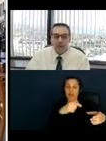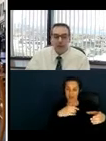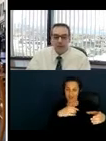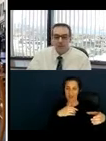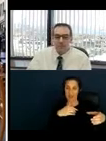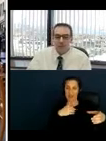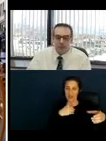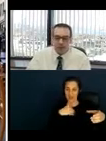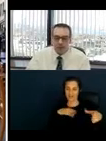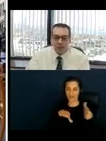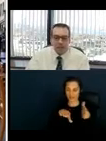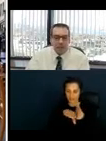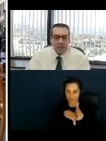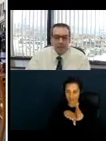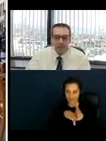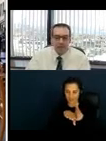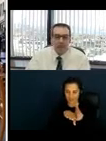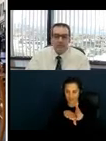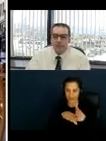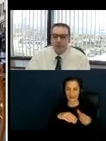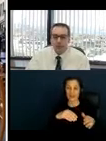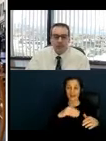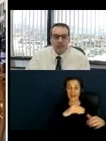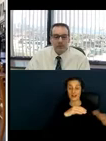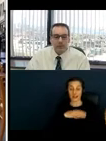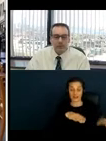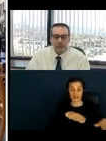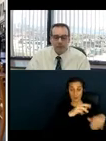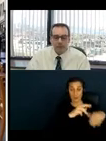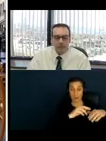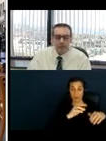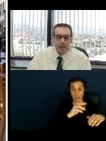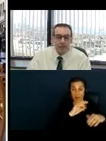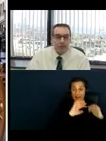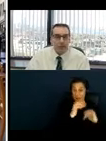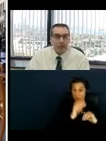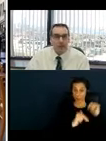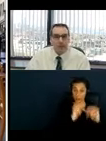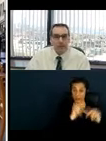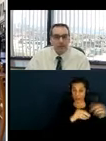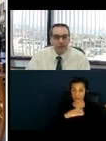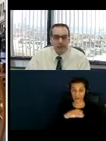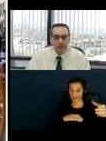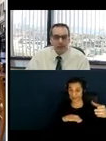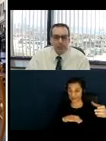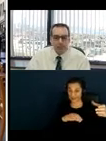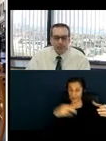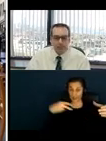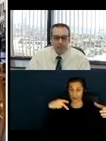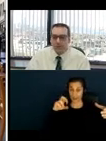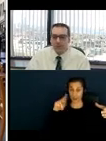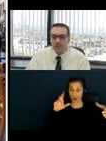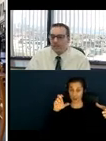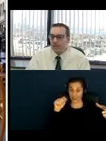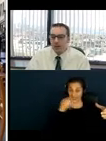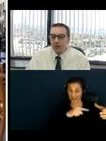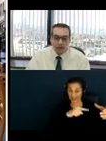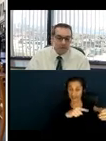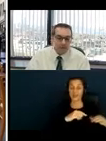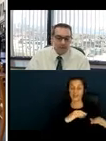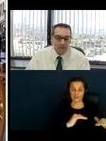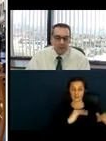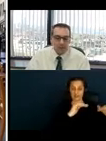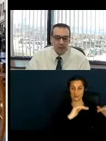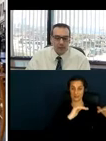the parklet is built on a platform that aligns with the curving of the adjacent sidewalk. And now, someone does not need to step